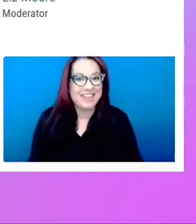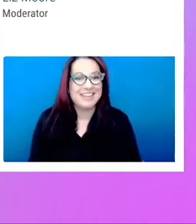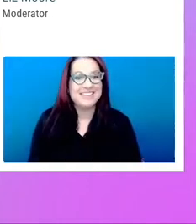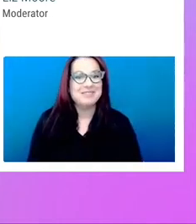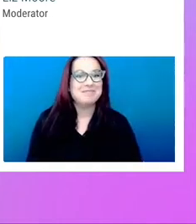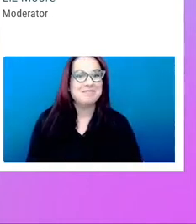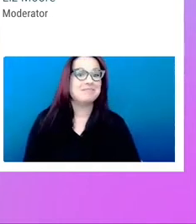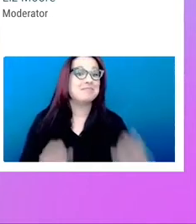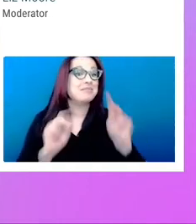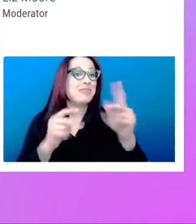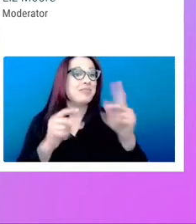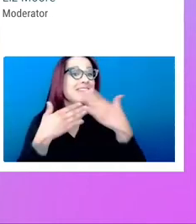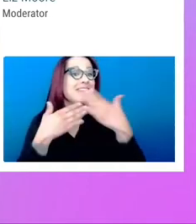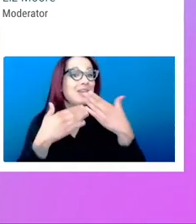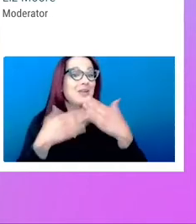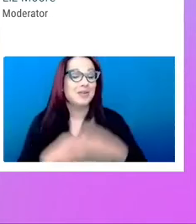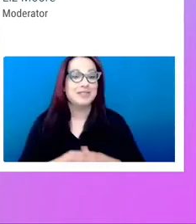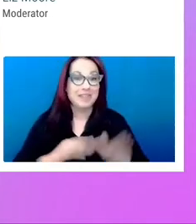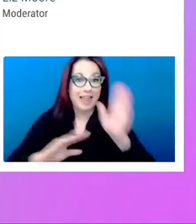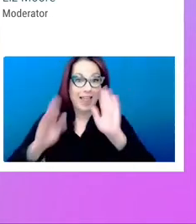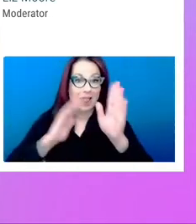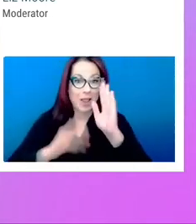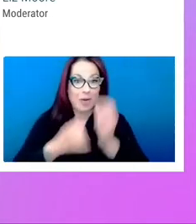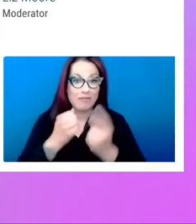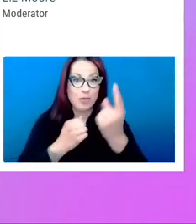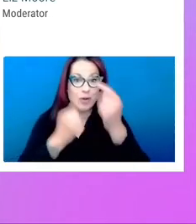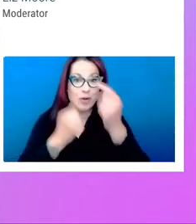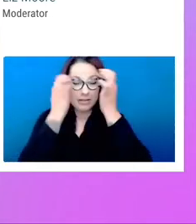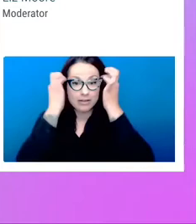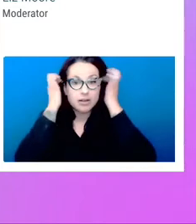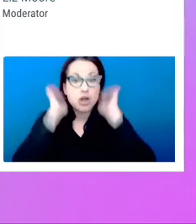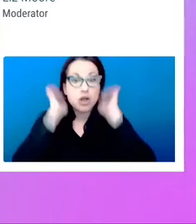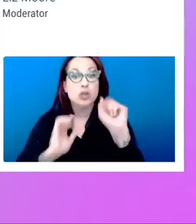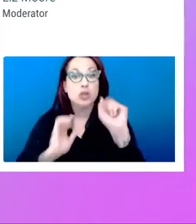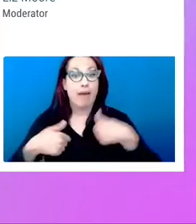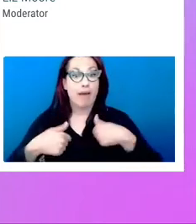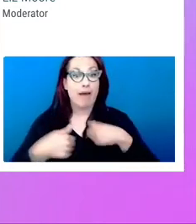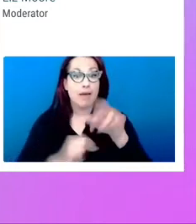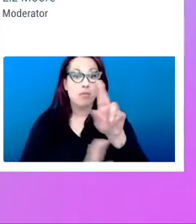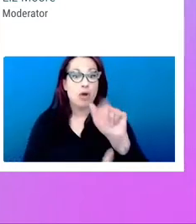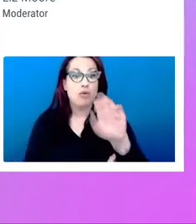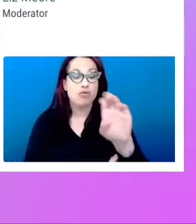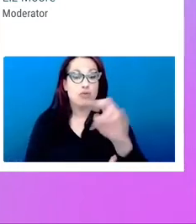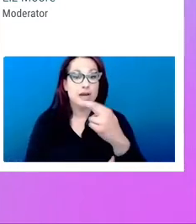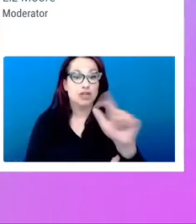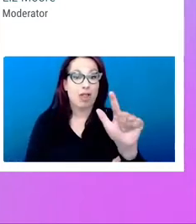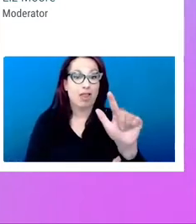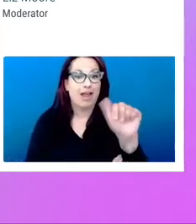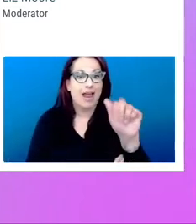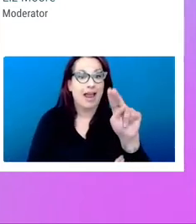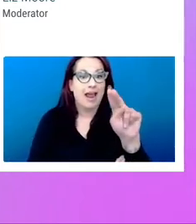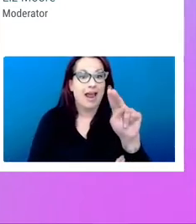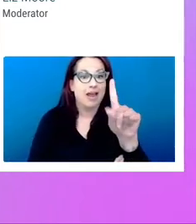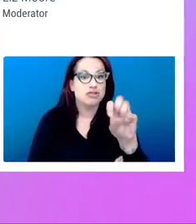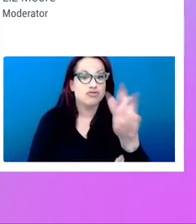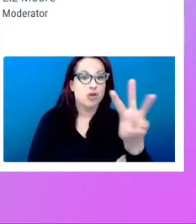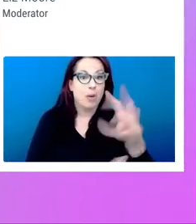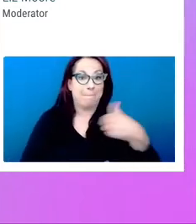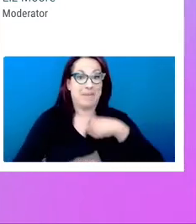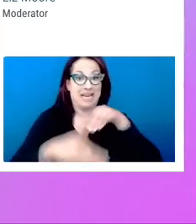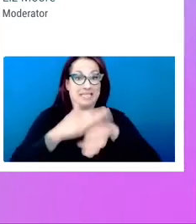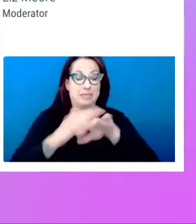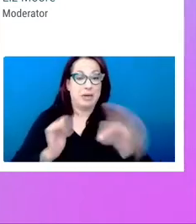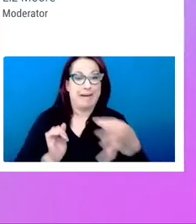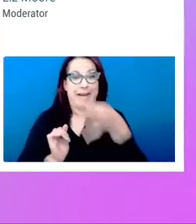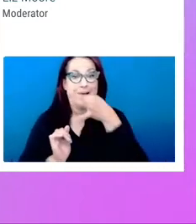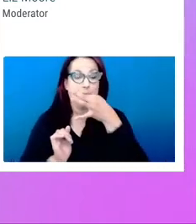Okay, thank you. And hello, everyone. So I'm Rachel Andrew. I'm not an accessibility expert, so I'm slightly nervous about